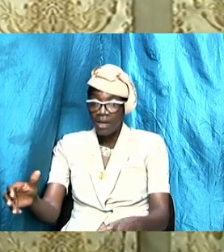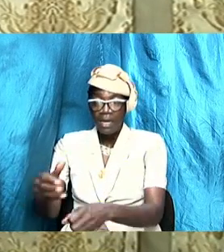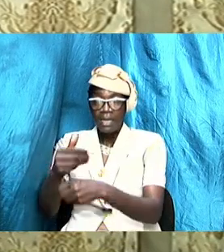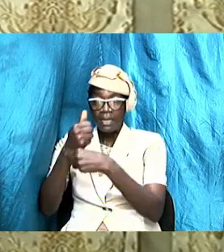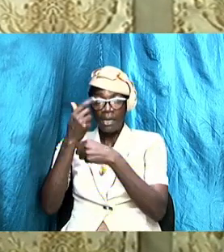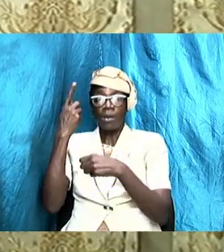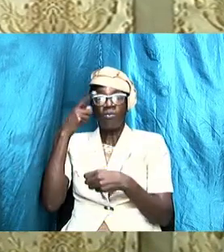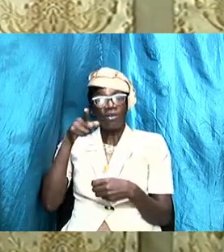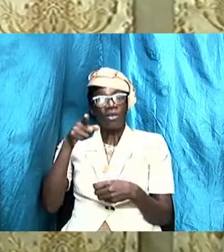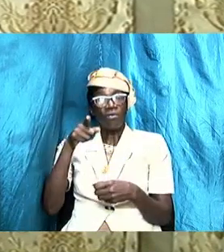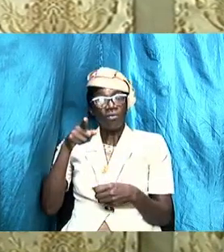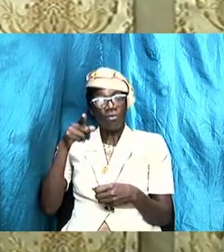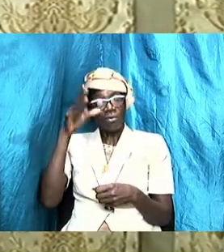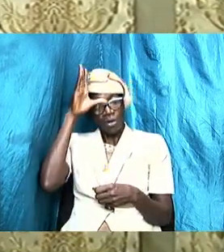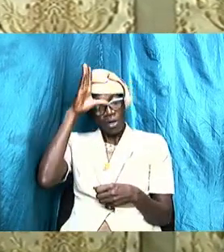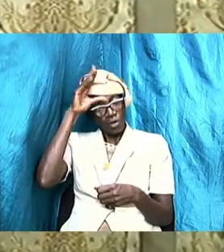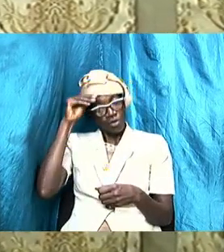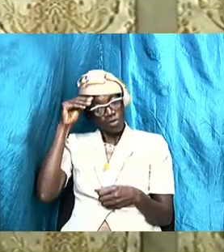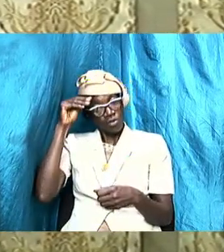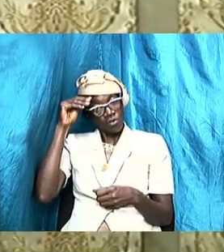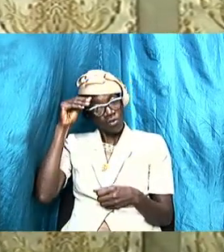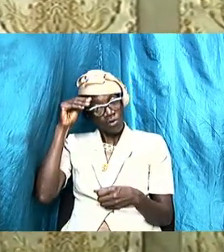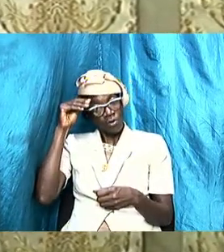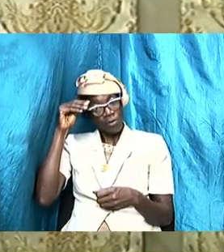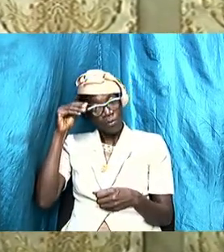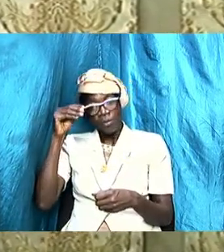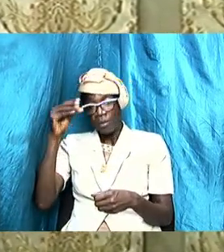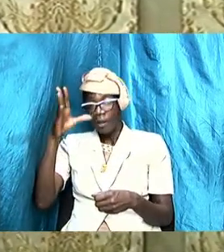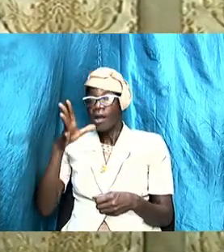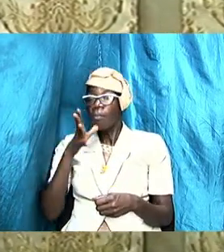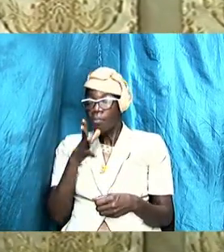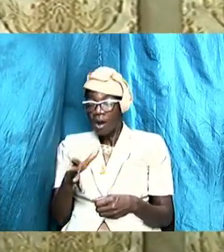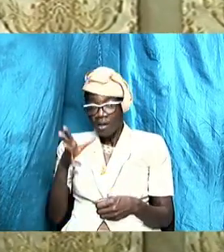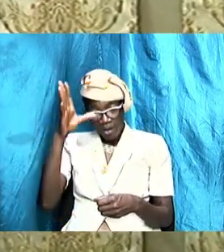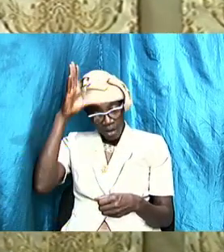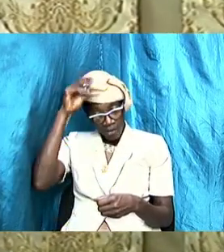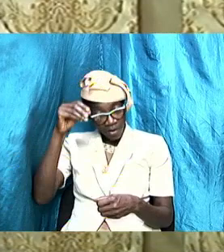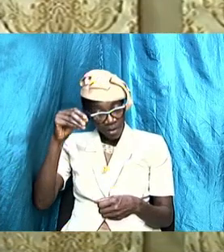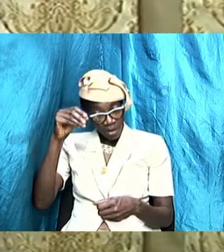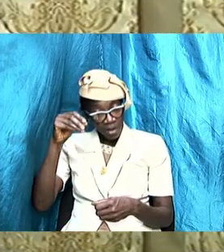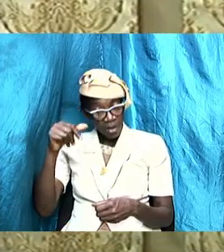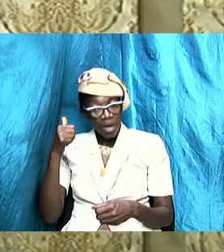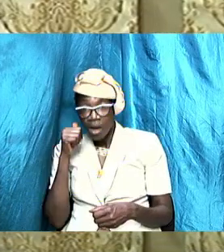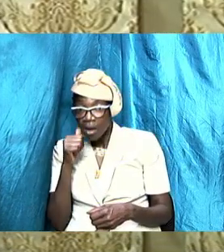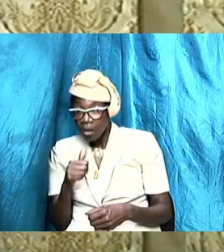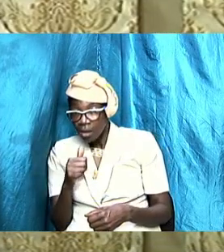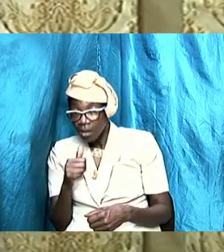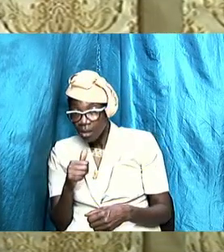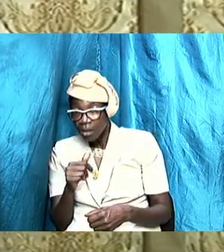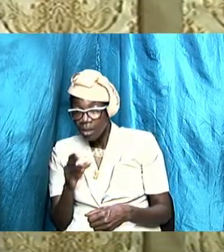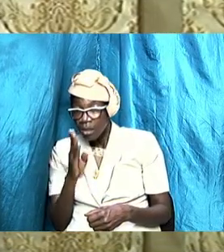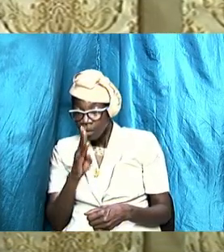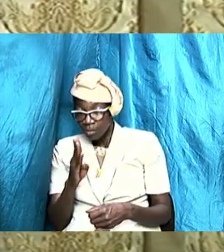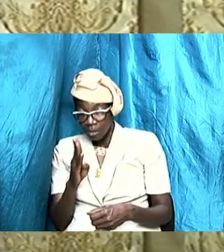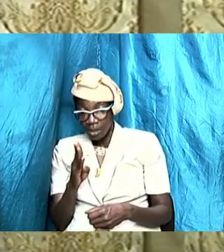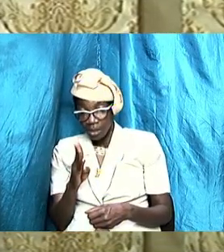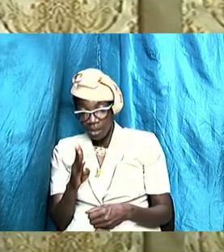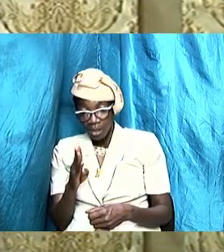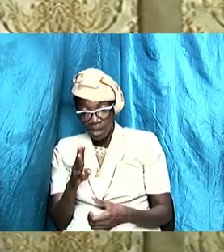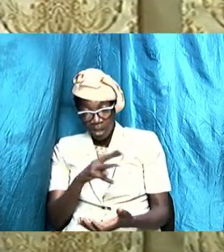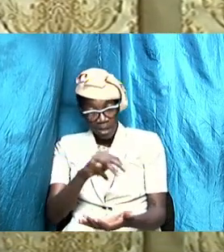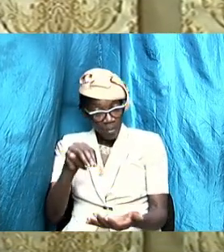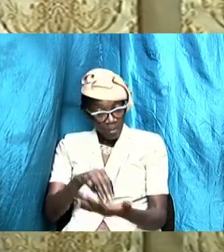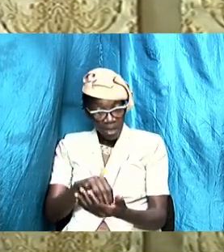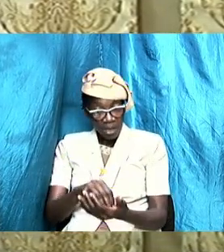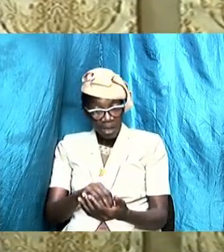son or your mother and your father who is going to take up for you daughter be the mediator it must not